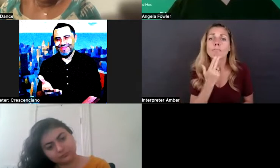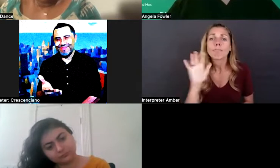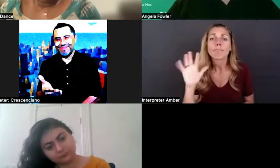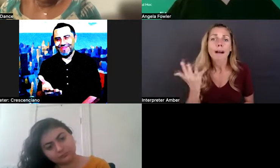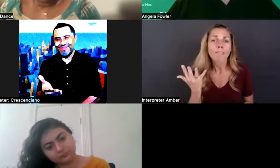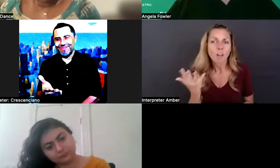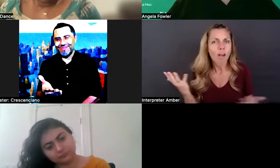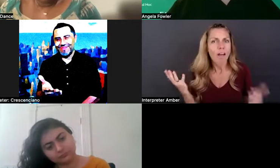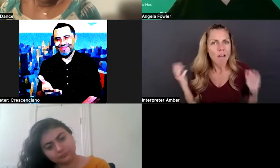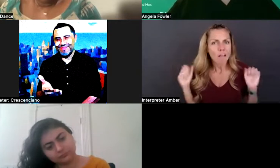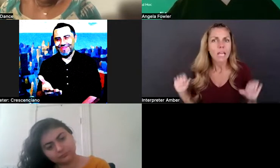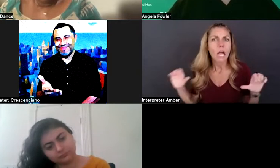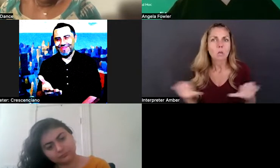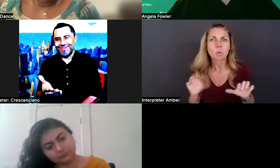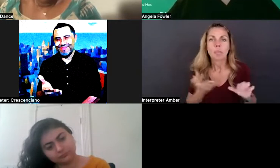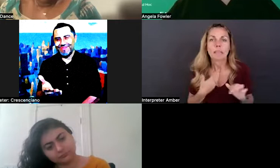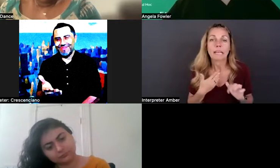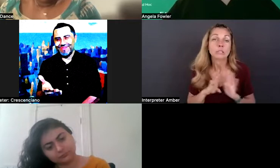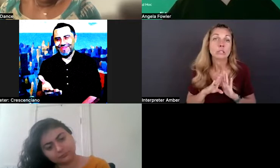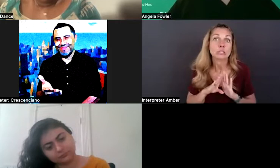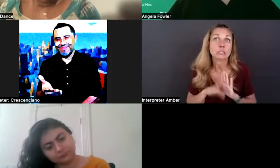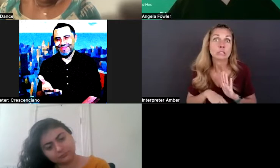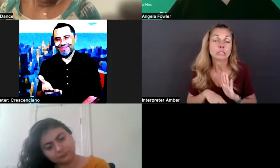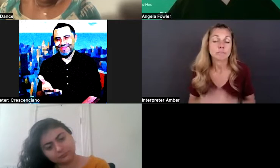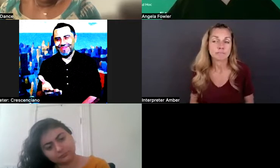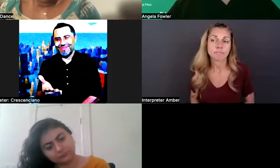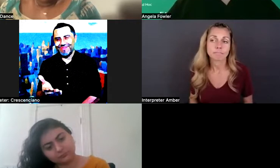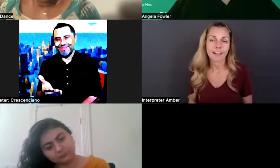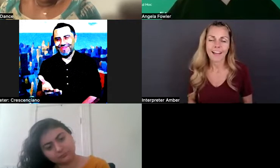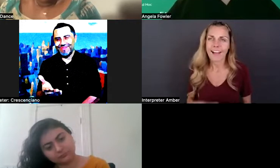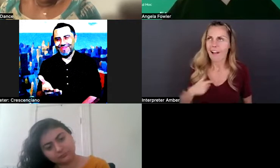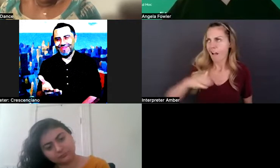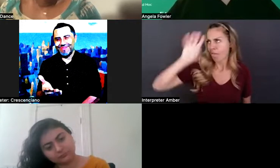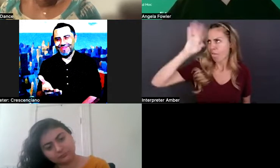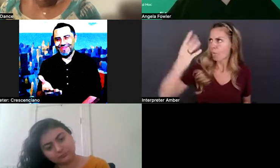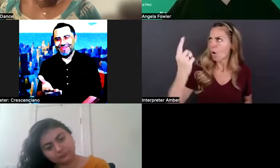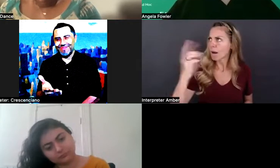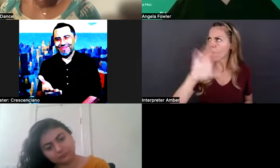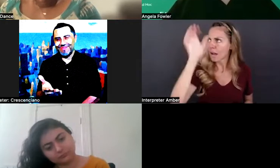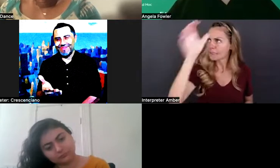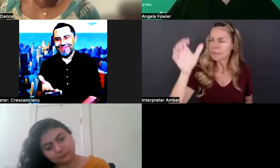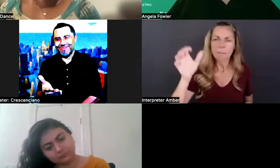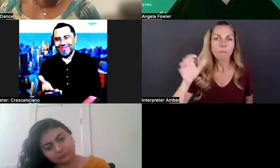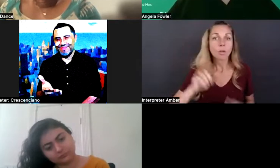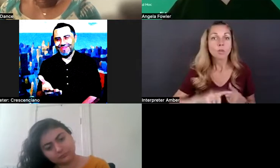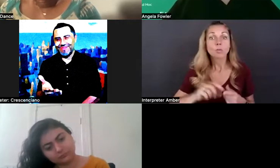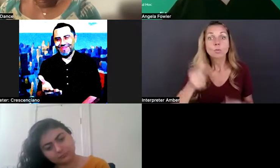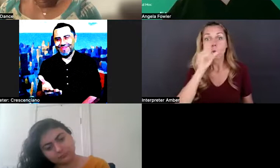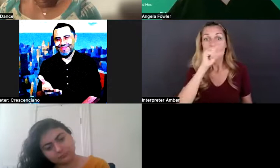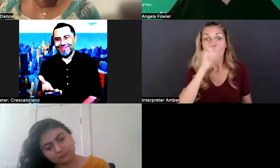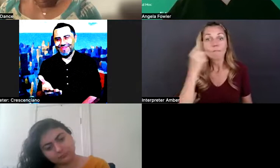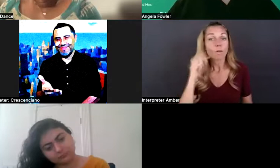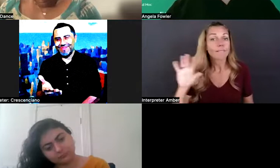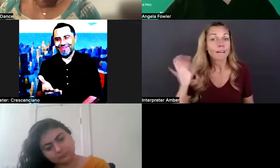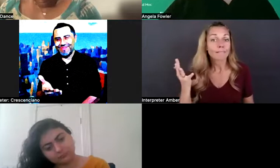things on the lean, lean, lean. Um, I pitched a concept to Google for $5 to the,